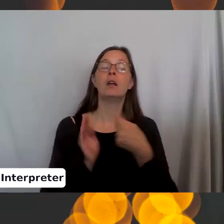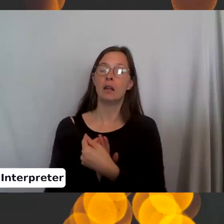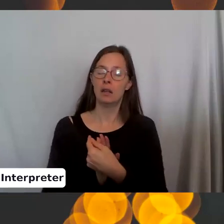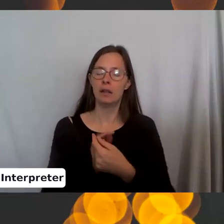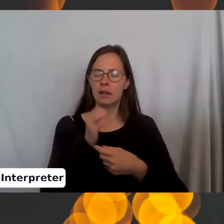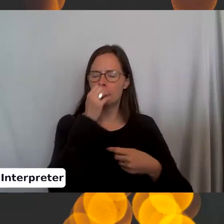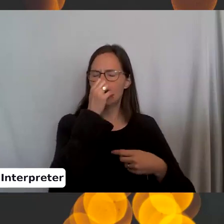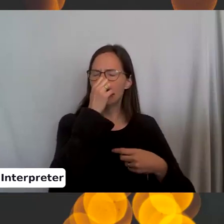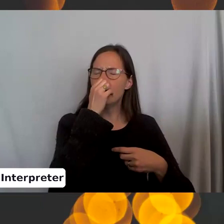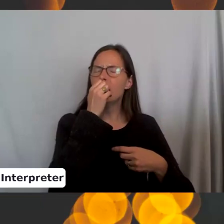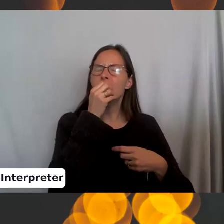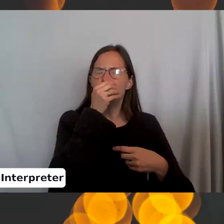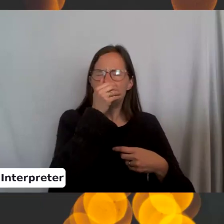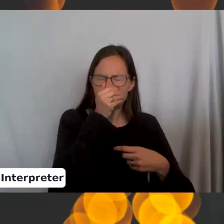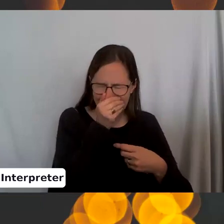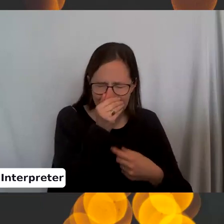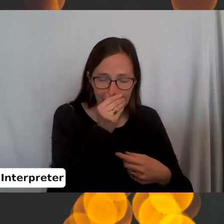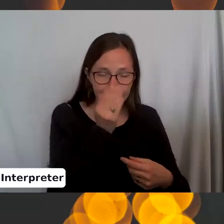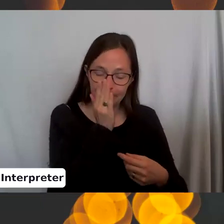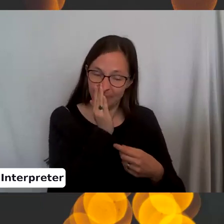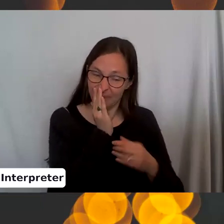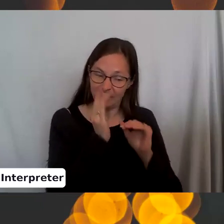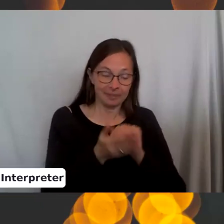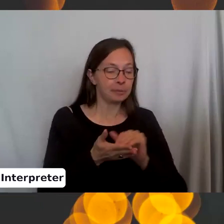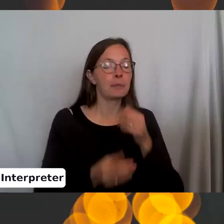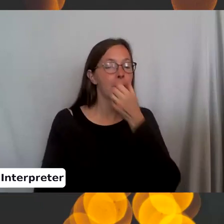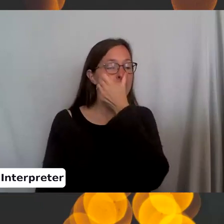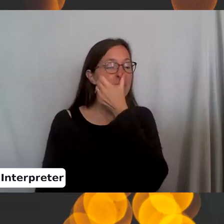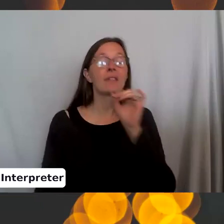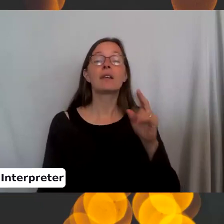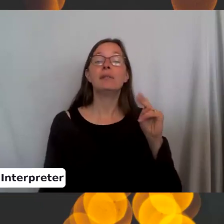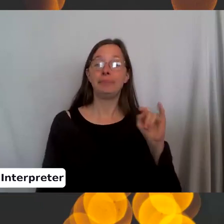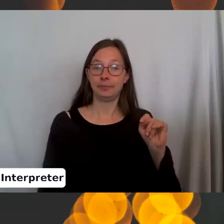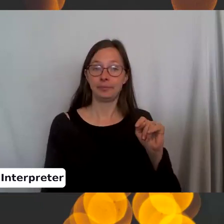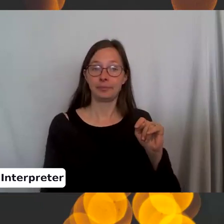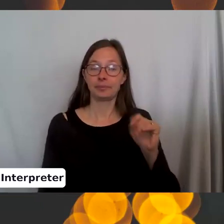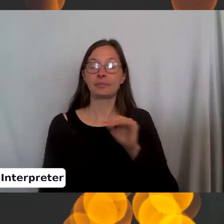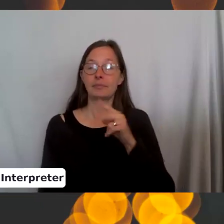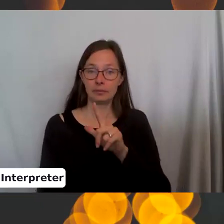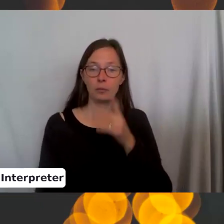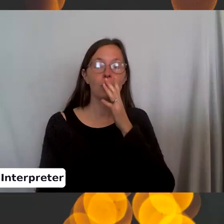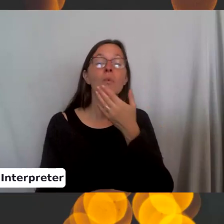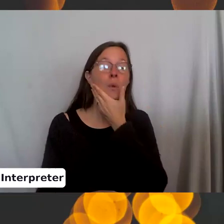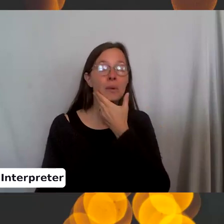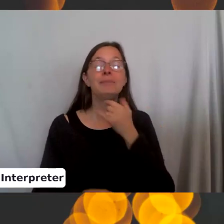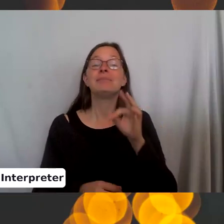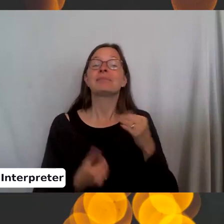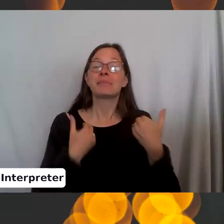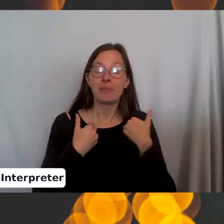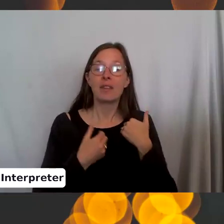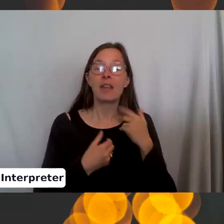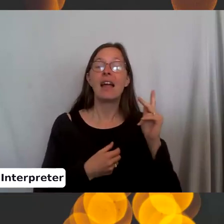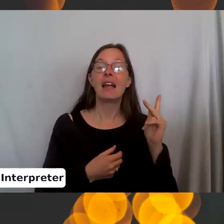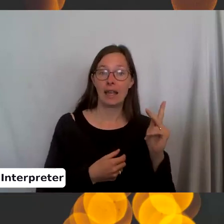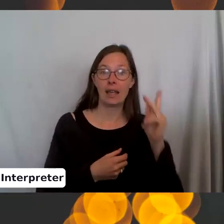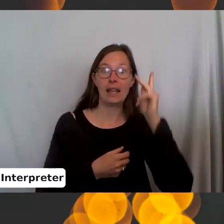knit the knit stitches and purl the purl stitches, you'll get ribbing. That's how you get like a ribbed